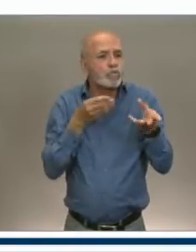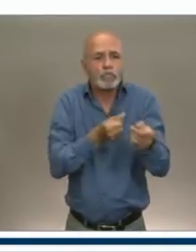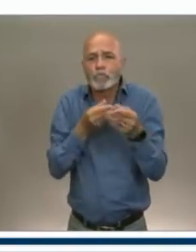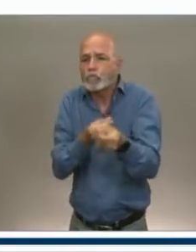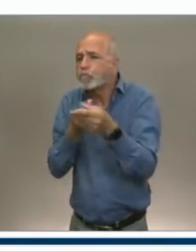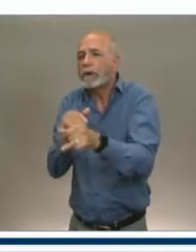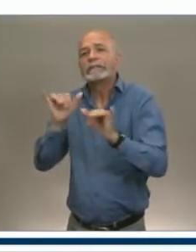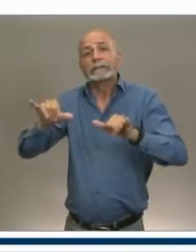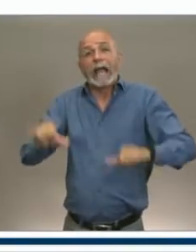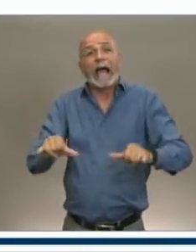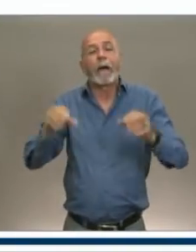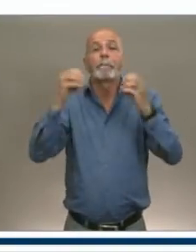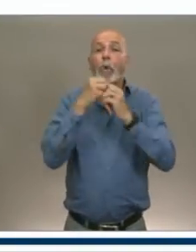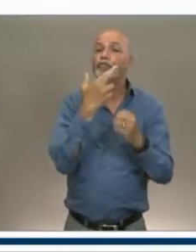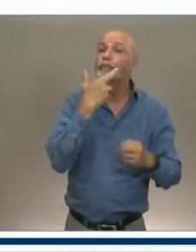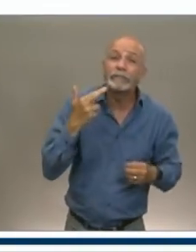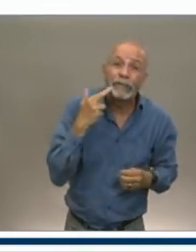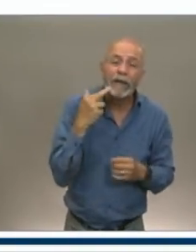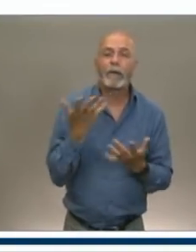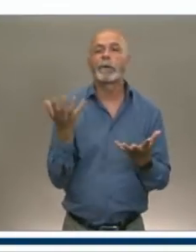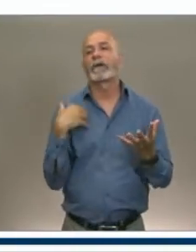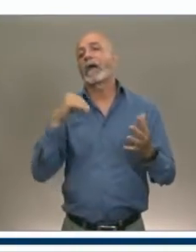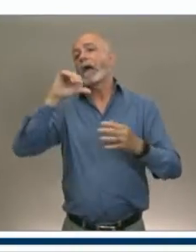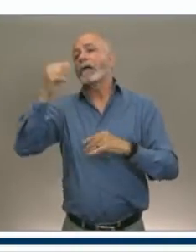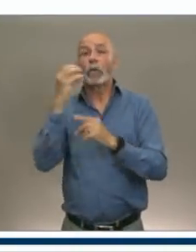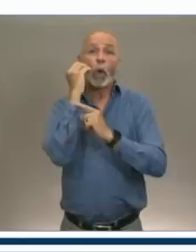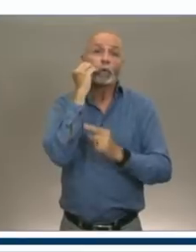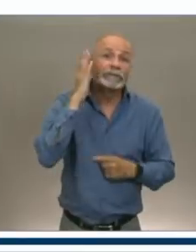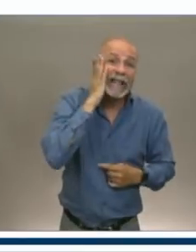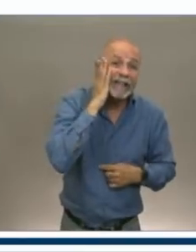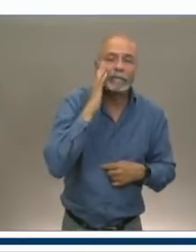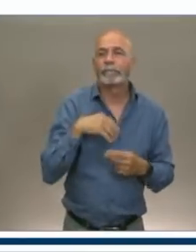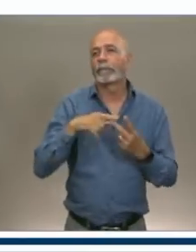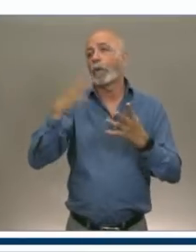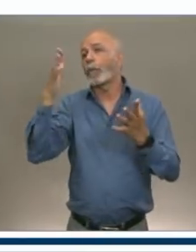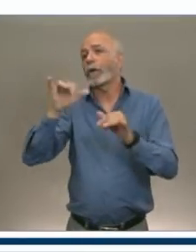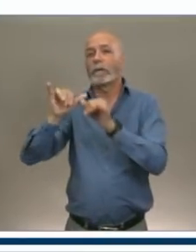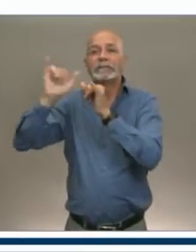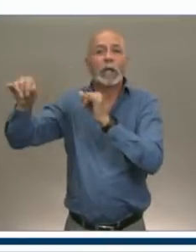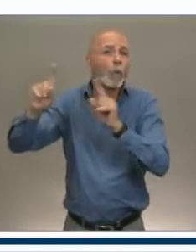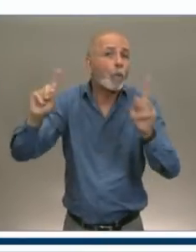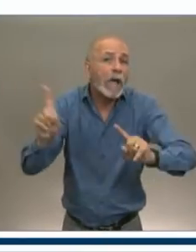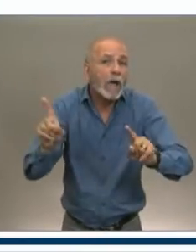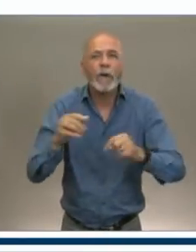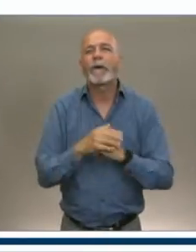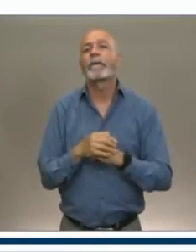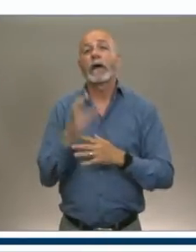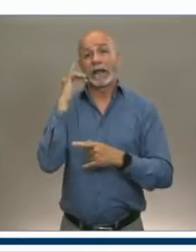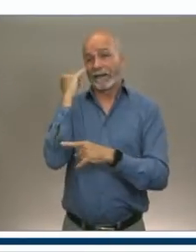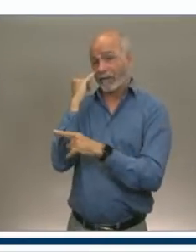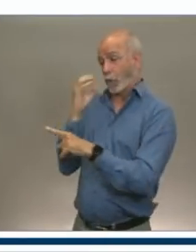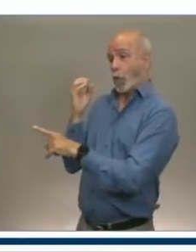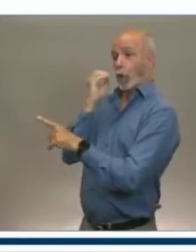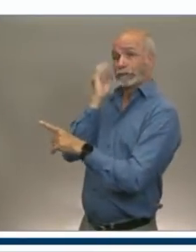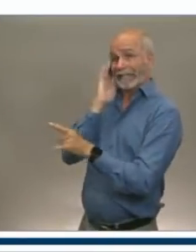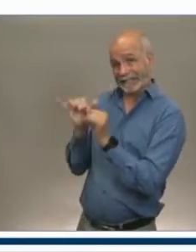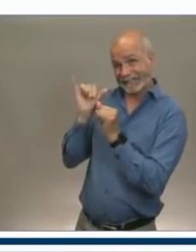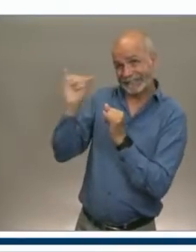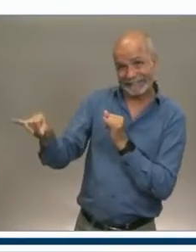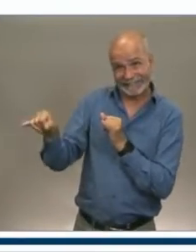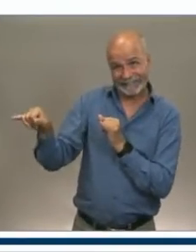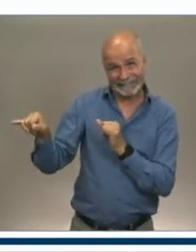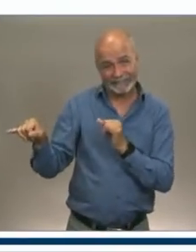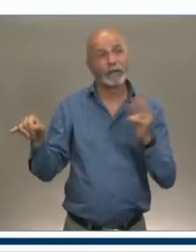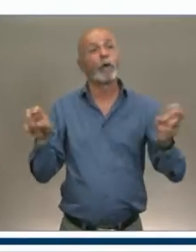tourism operators throughout the province. So that's what, you know, when we targeted the accommodation sector, as people move throughout the province,